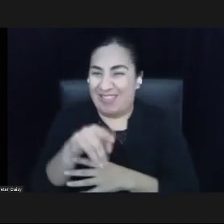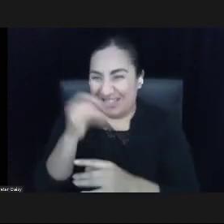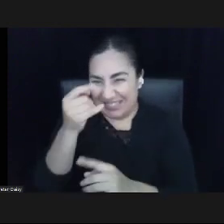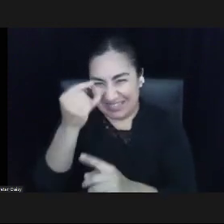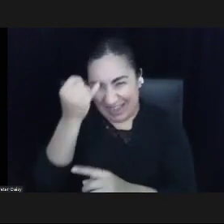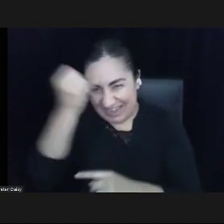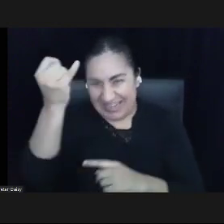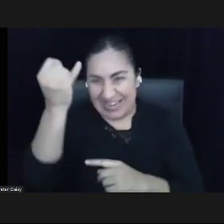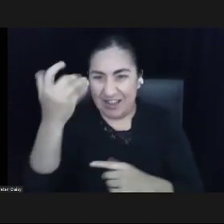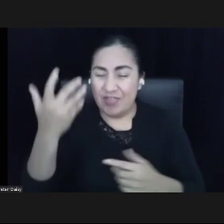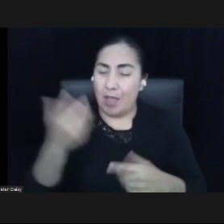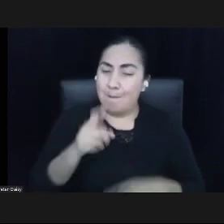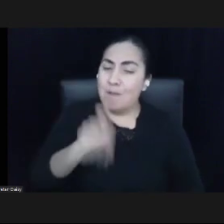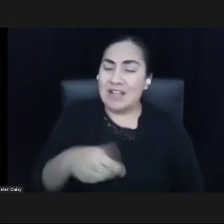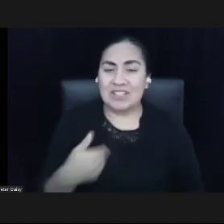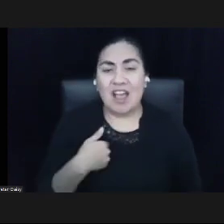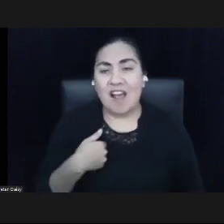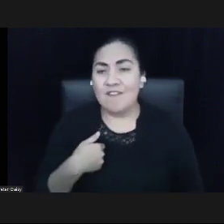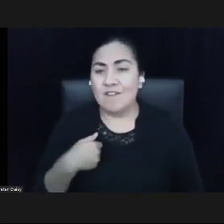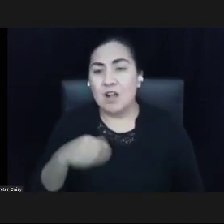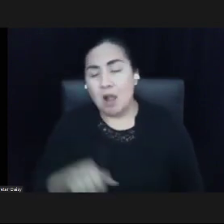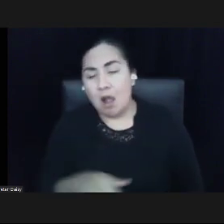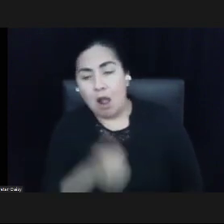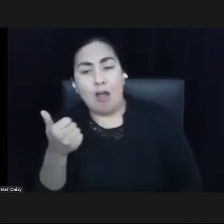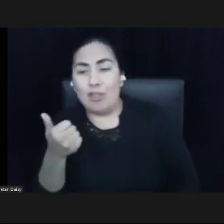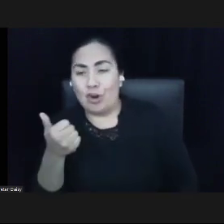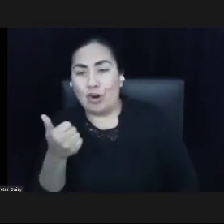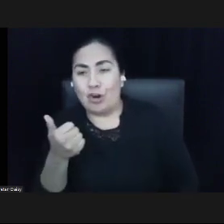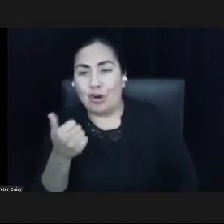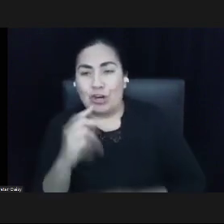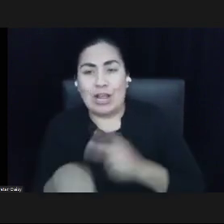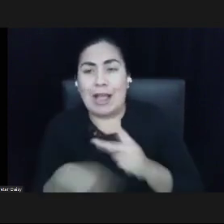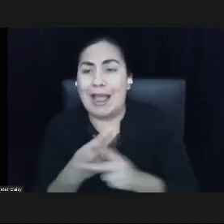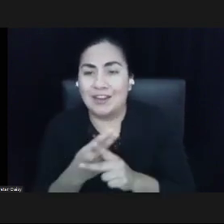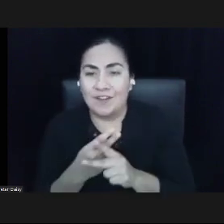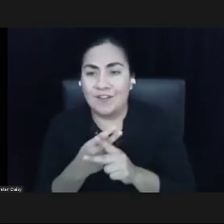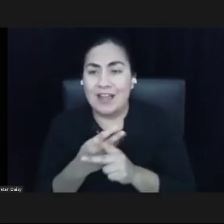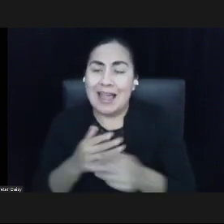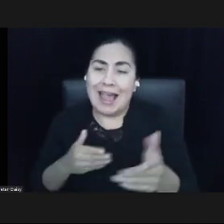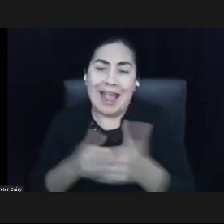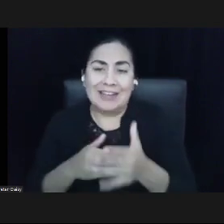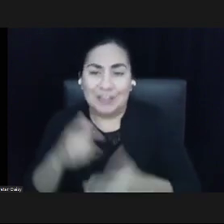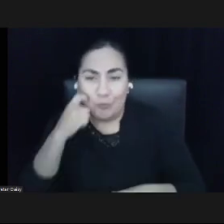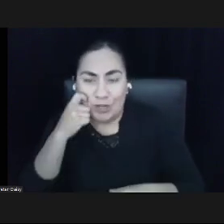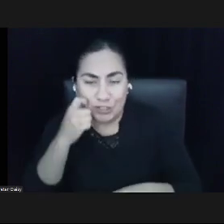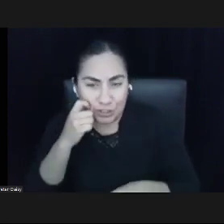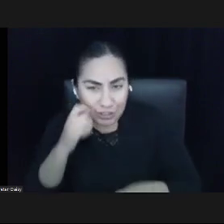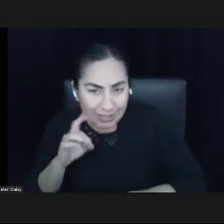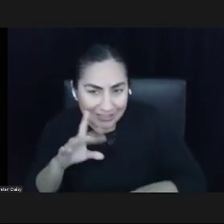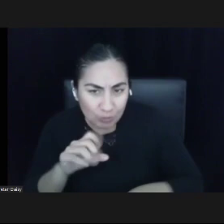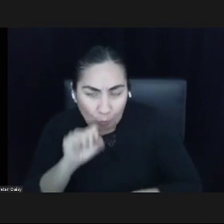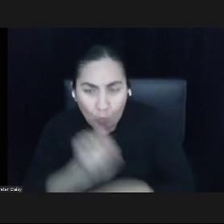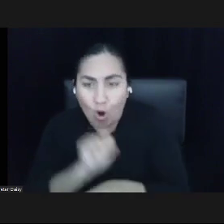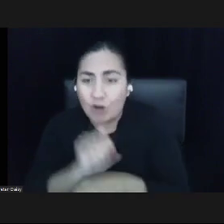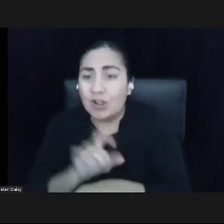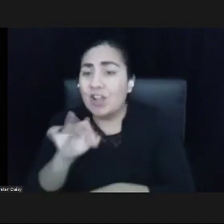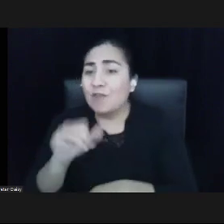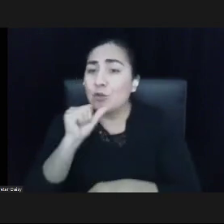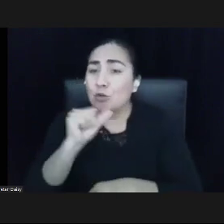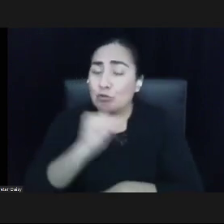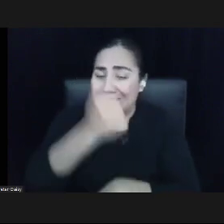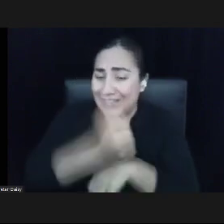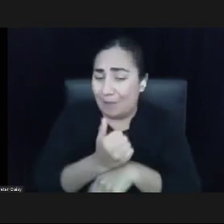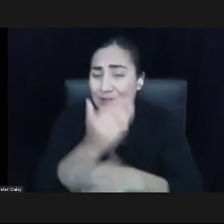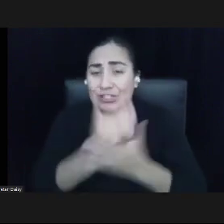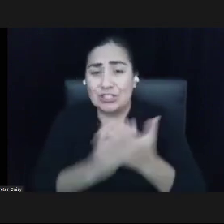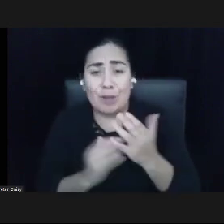be some other side in anti-racist work. If there's not some other, if you don't establish some way